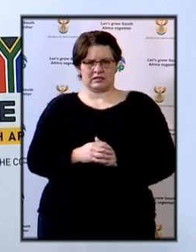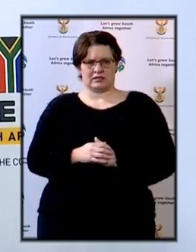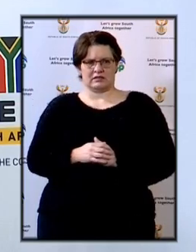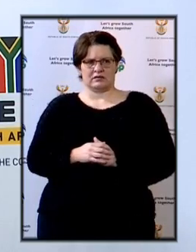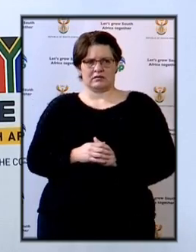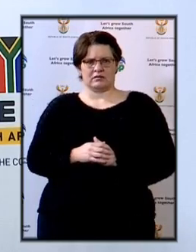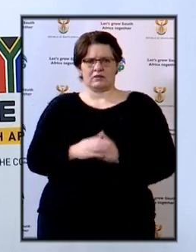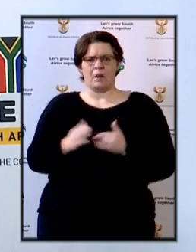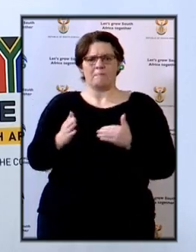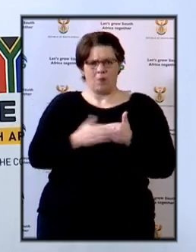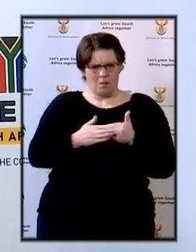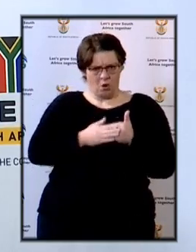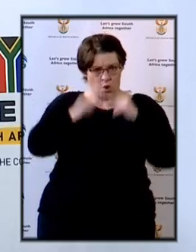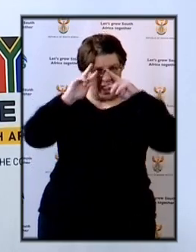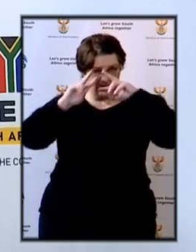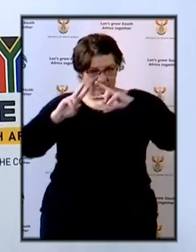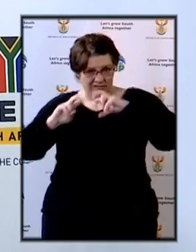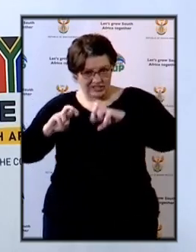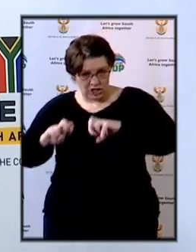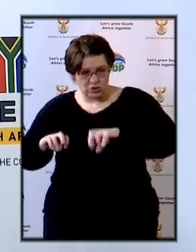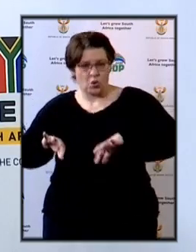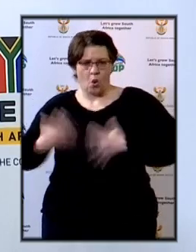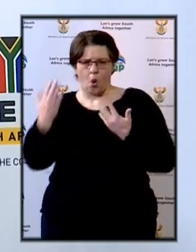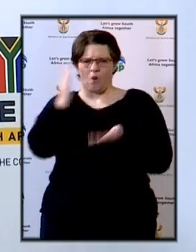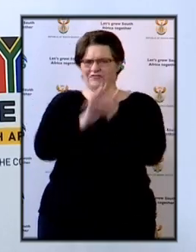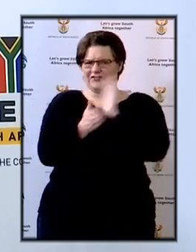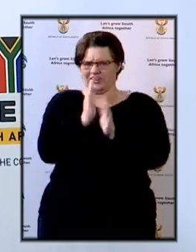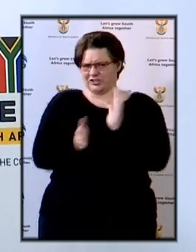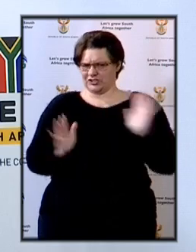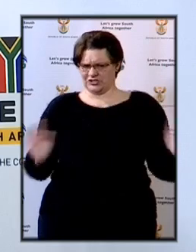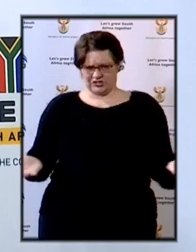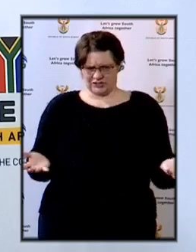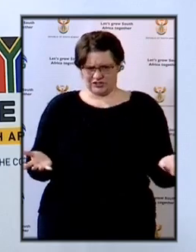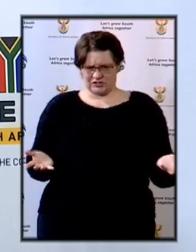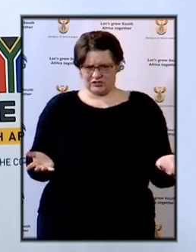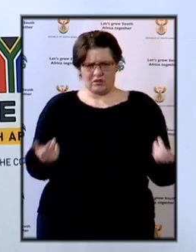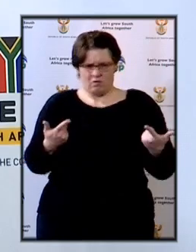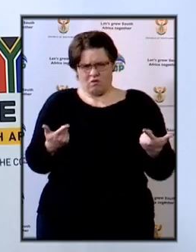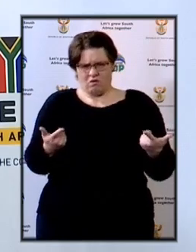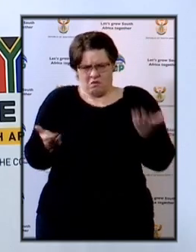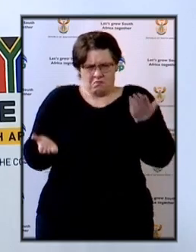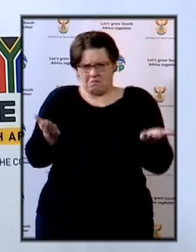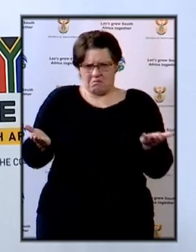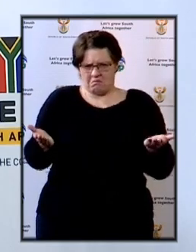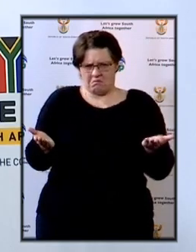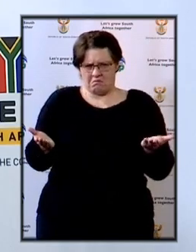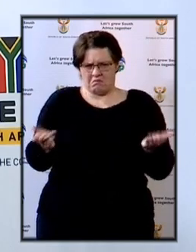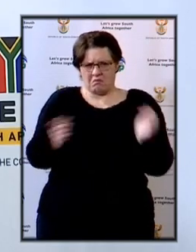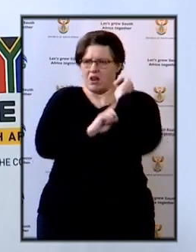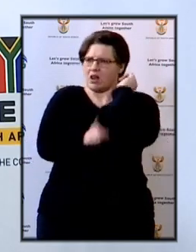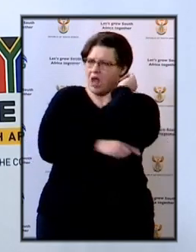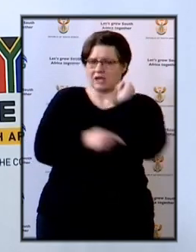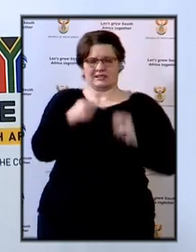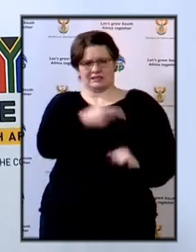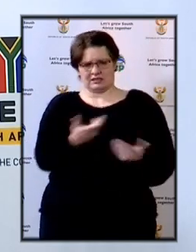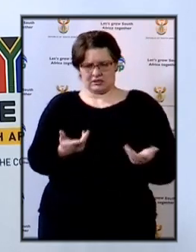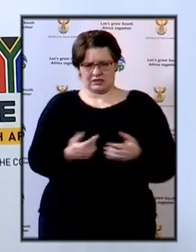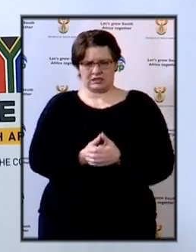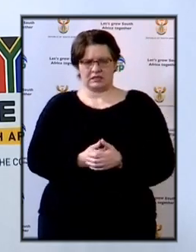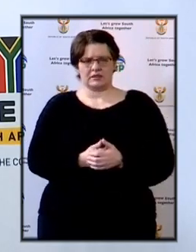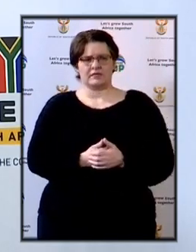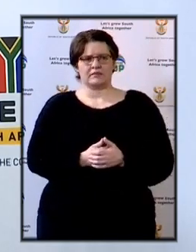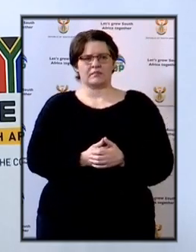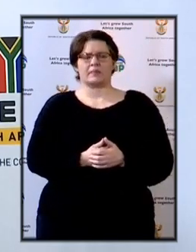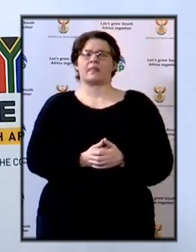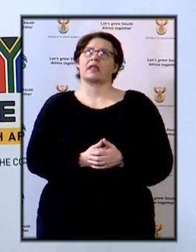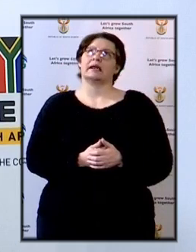there is will still be investigation on VBS or this is the last data we are seeing.